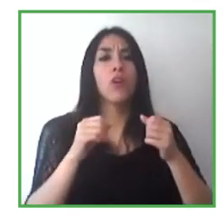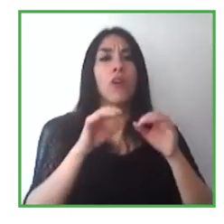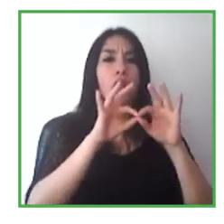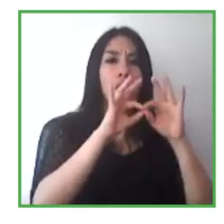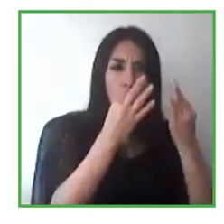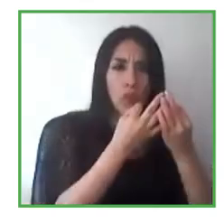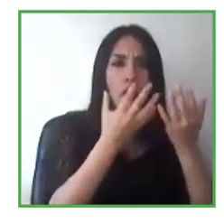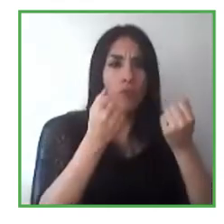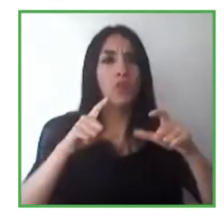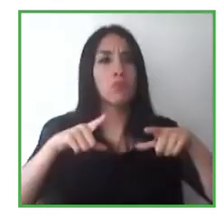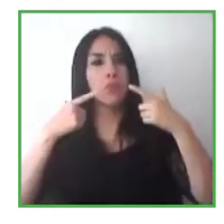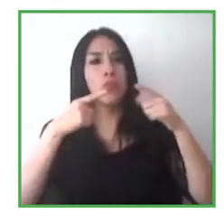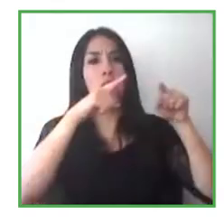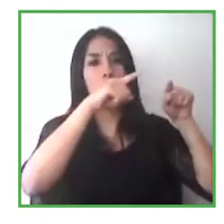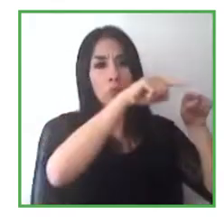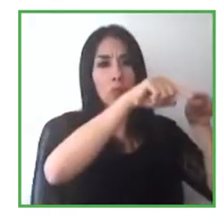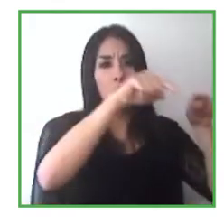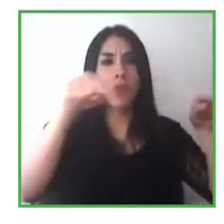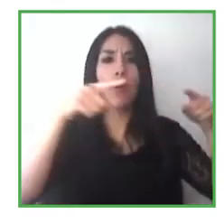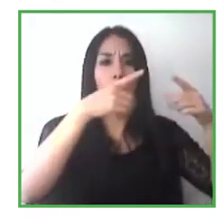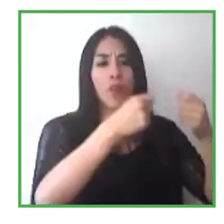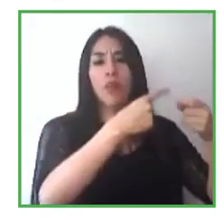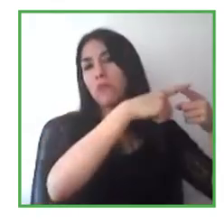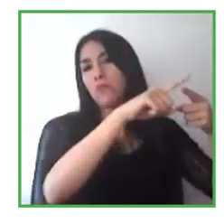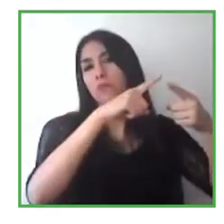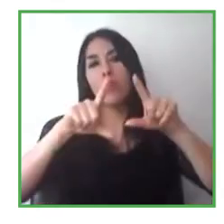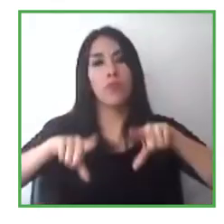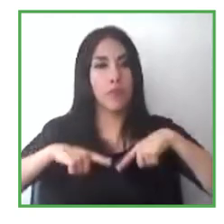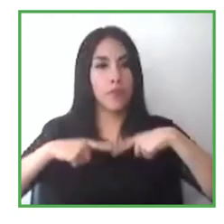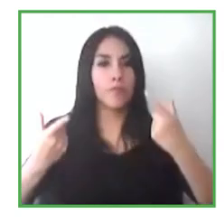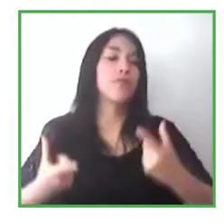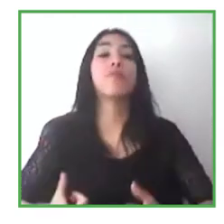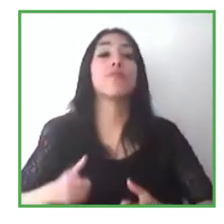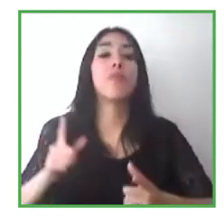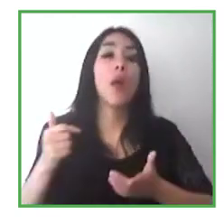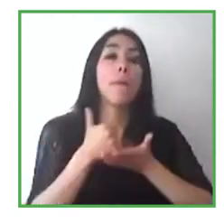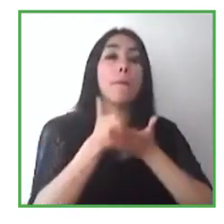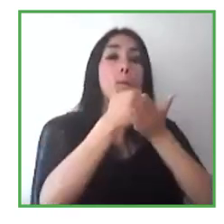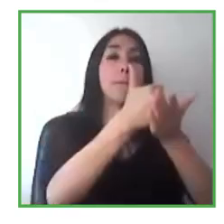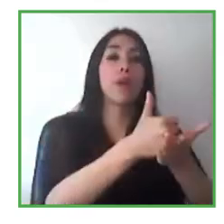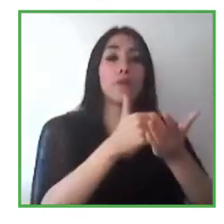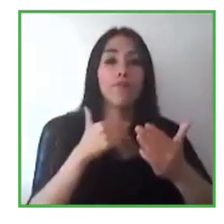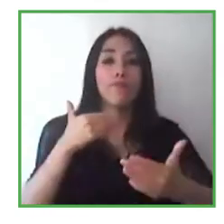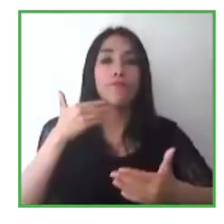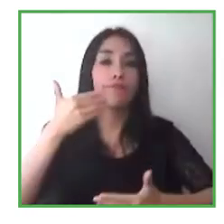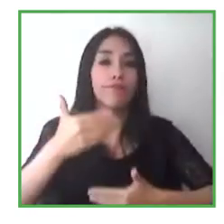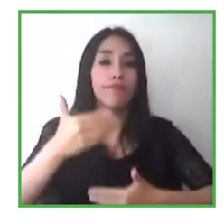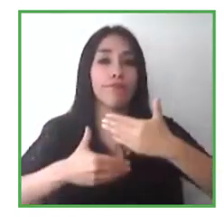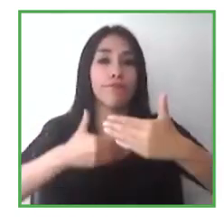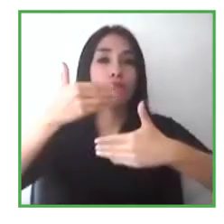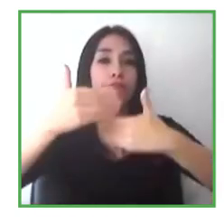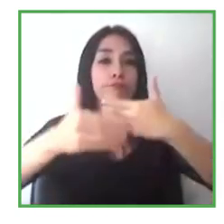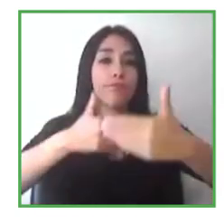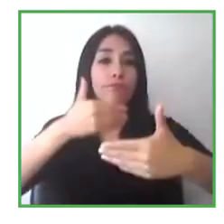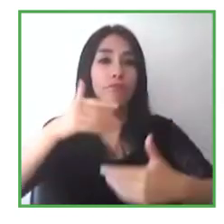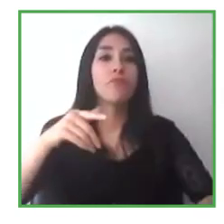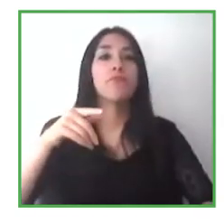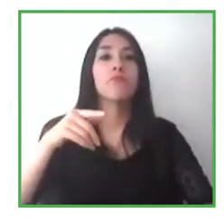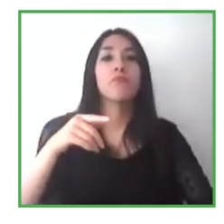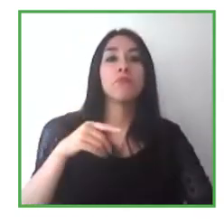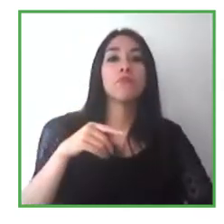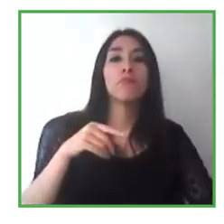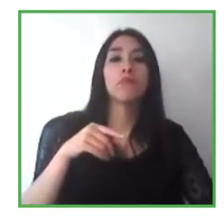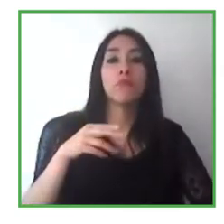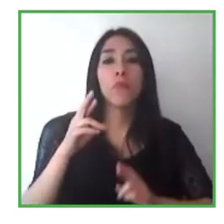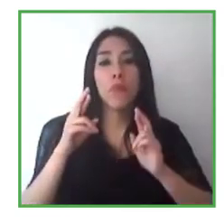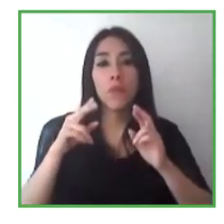tide lifts all boats. So with that, want to thank you for listening. We hope you found this interesting and informative. And we look forward to hearing